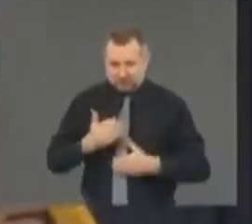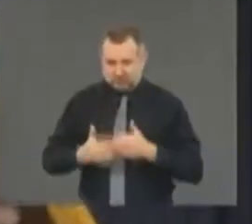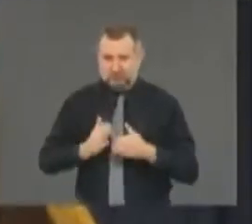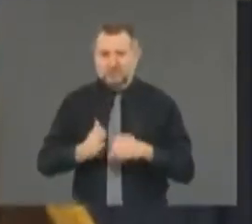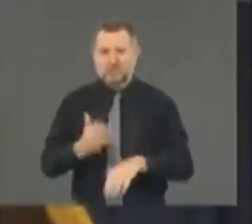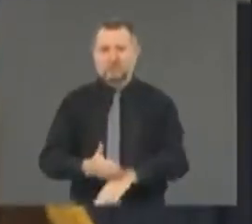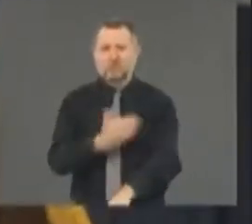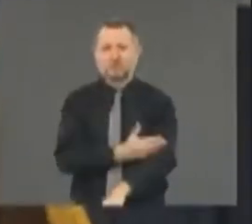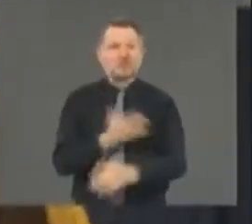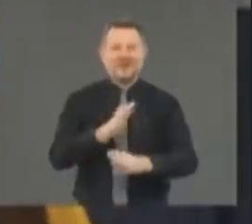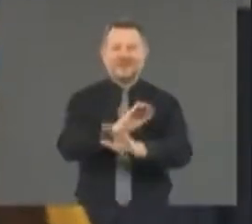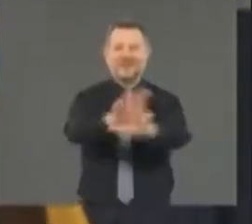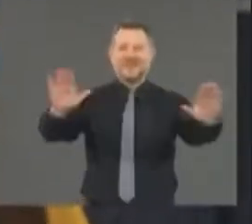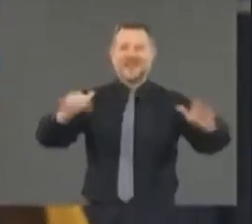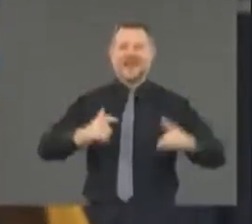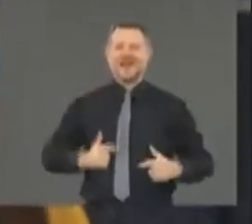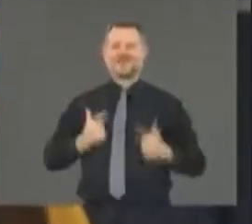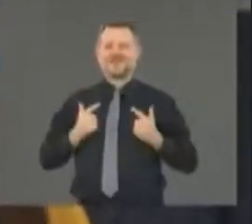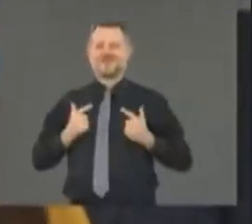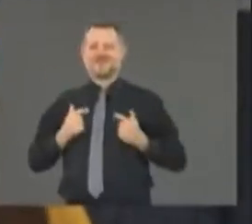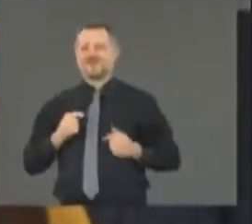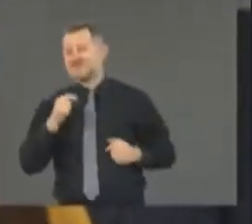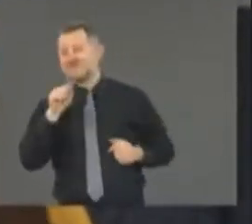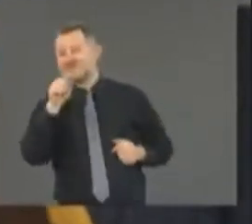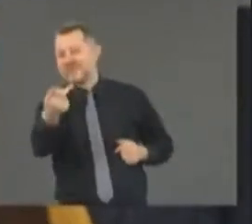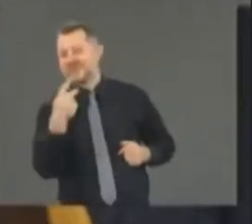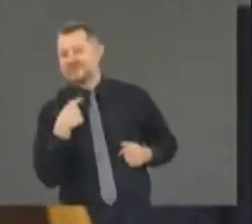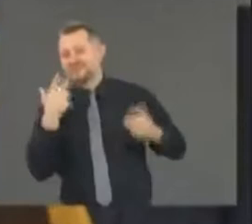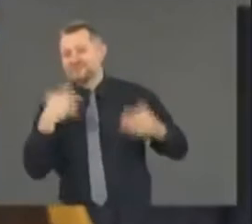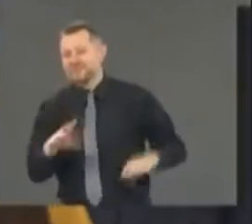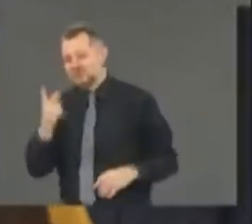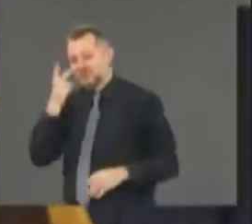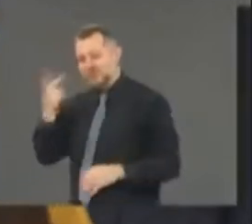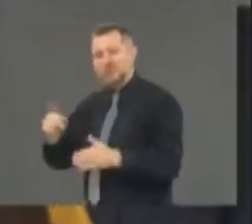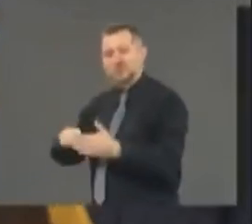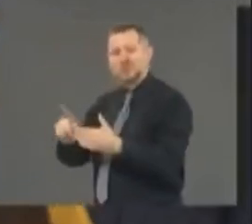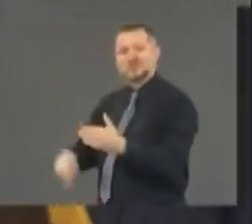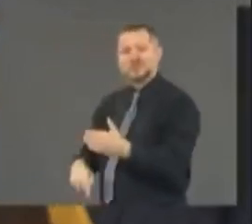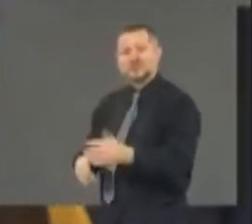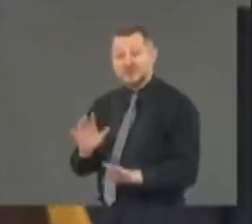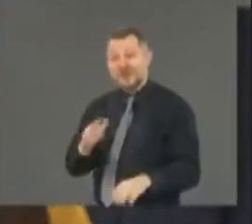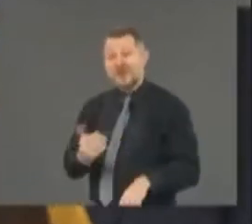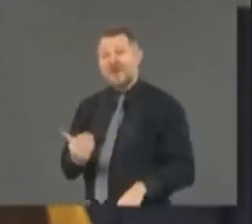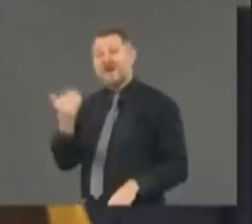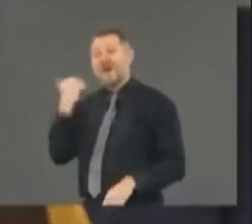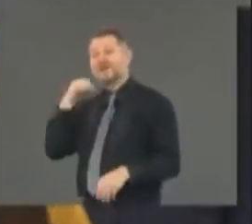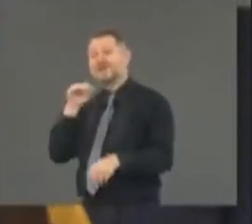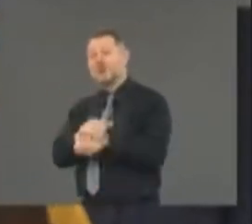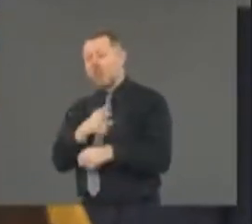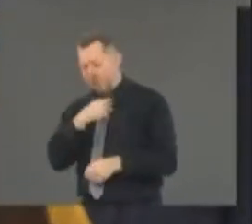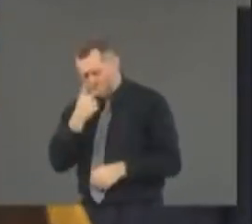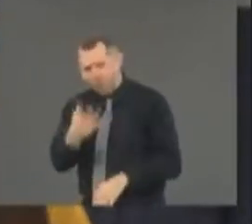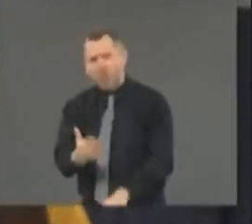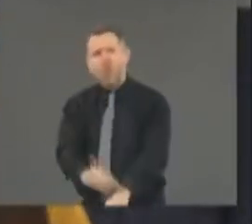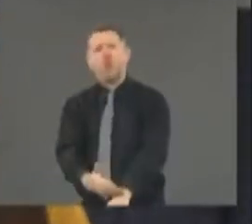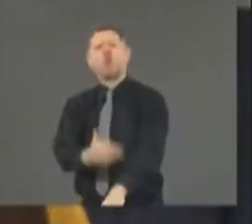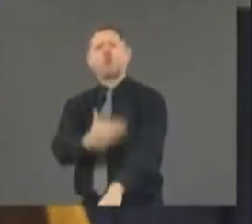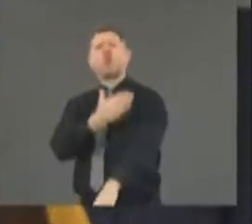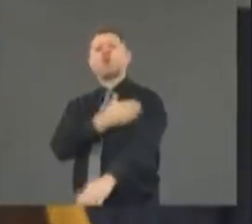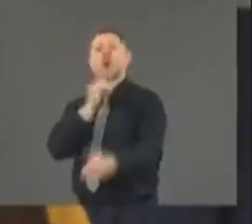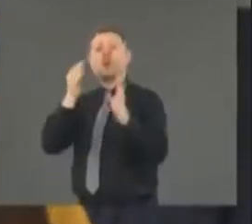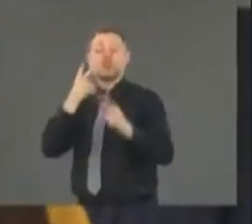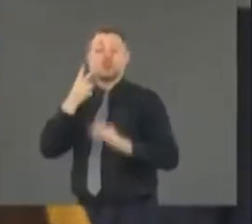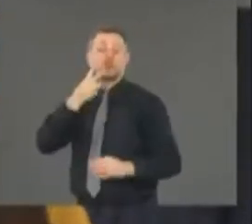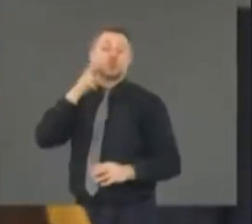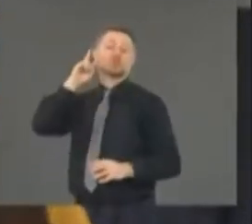We got results. Last night was a much, much better night than the night before. So it